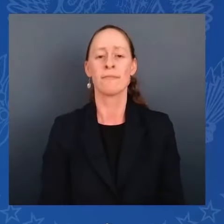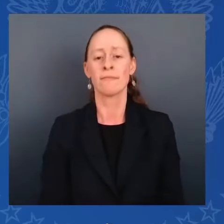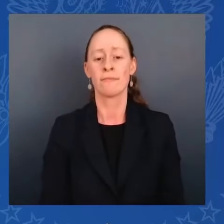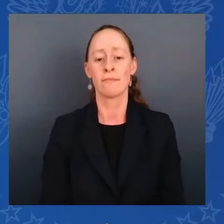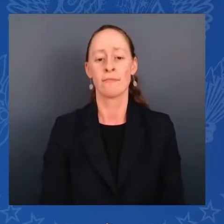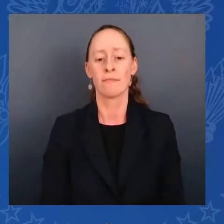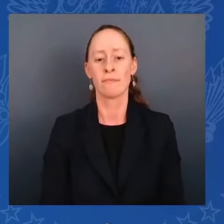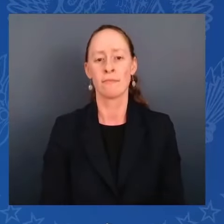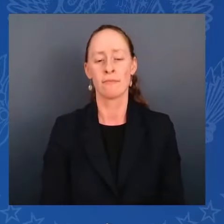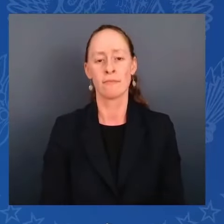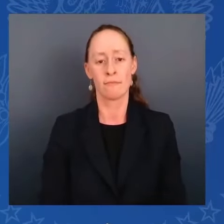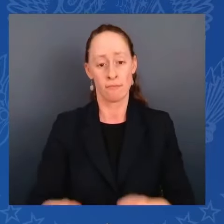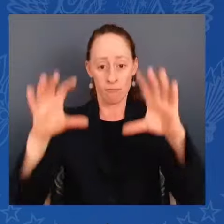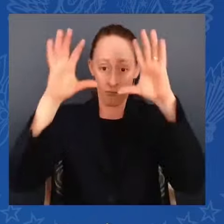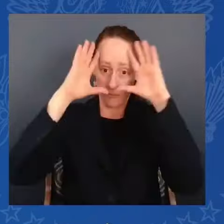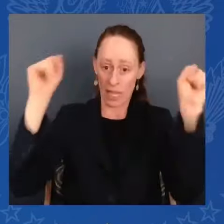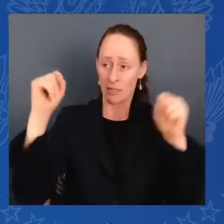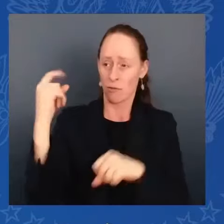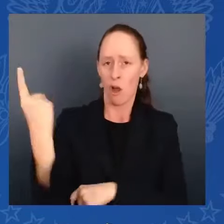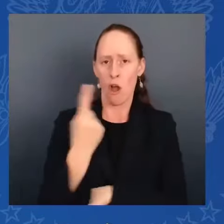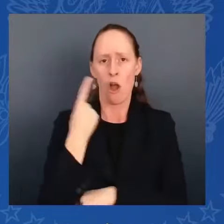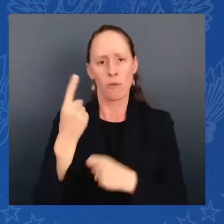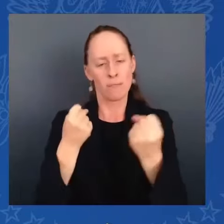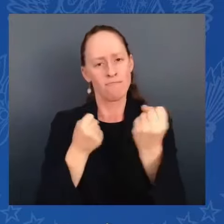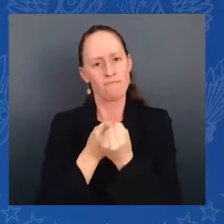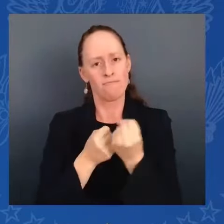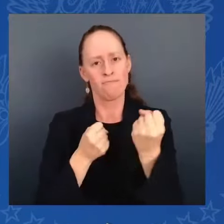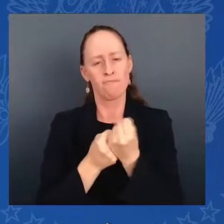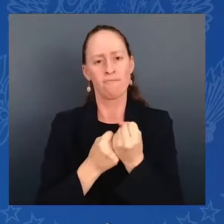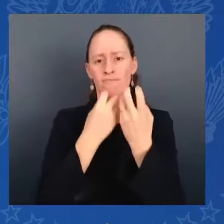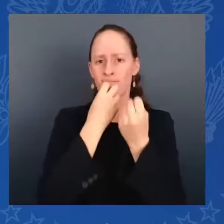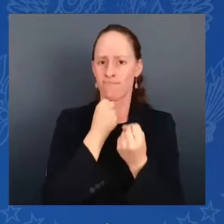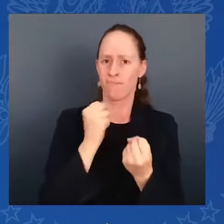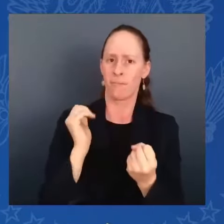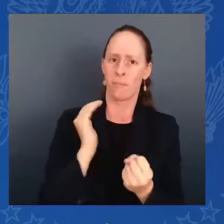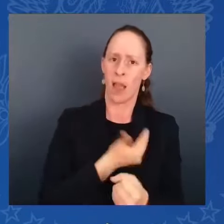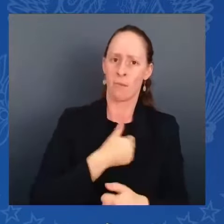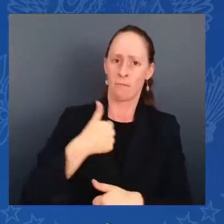It is my honor to introduce the President of the United States.